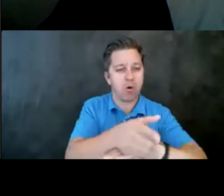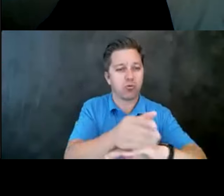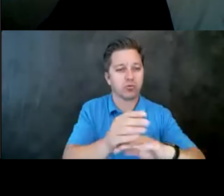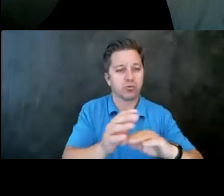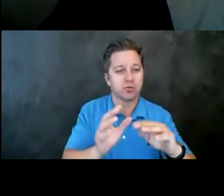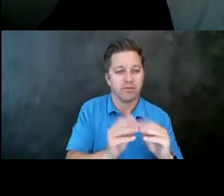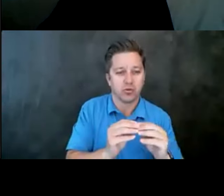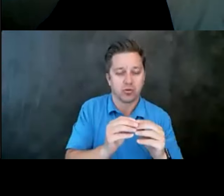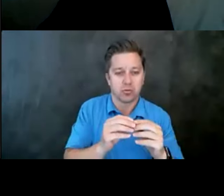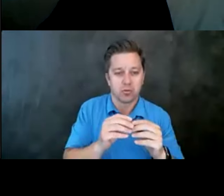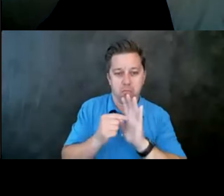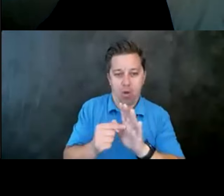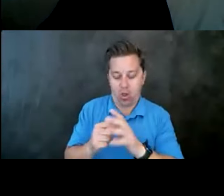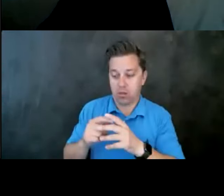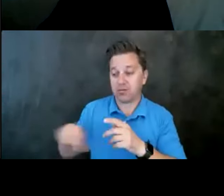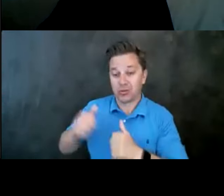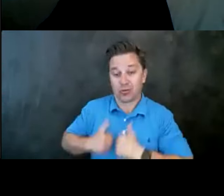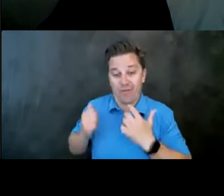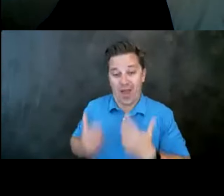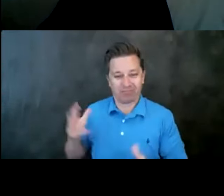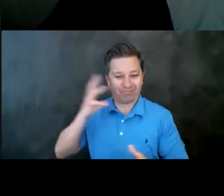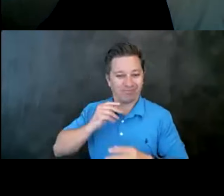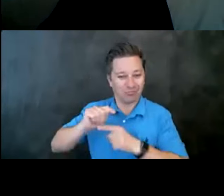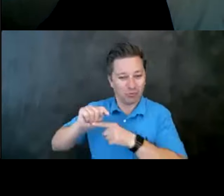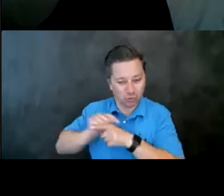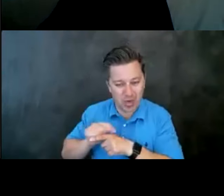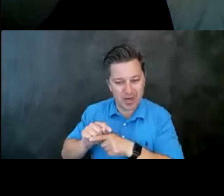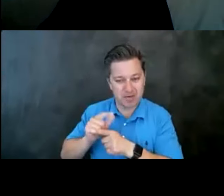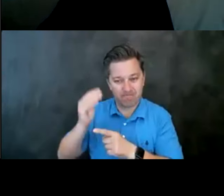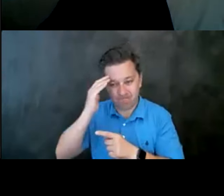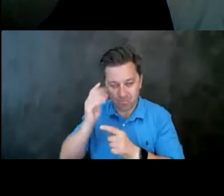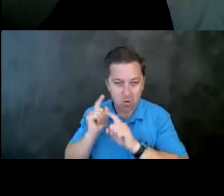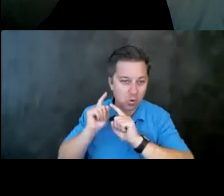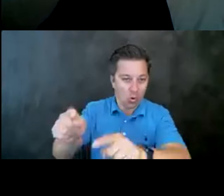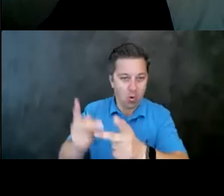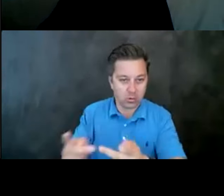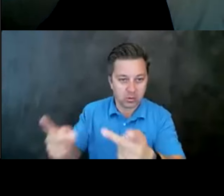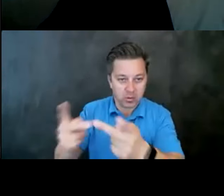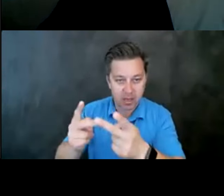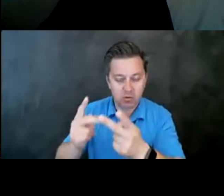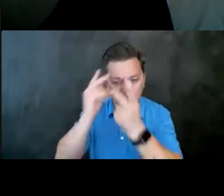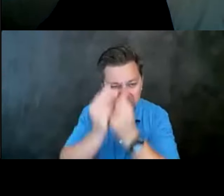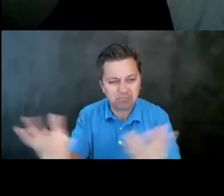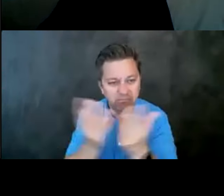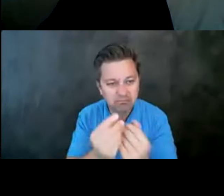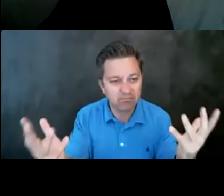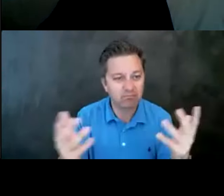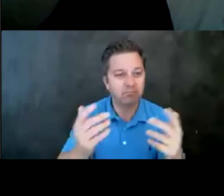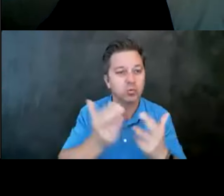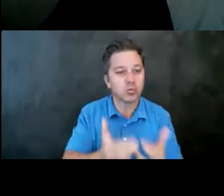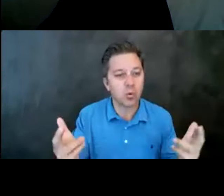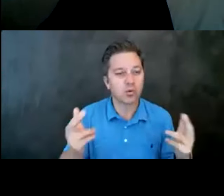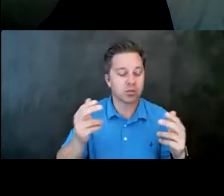of trained survivors who would go to the scenes of suicides to disseminate information about resources and,